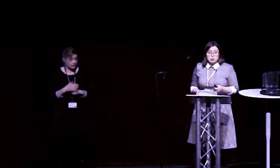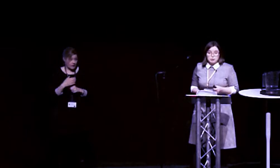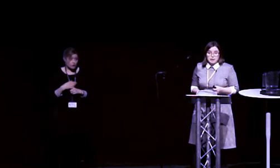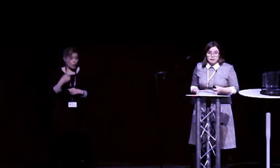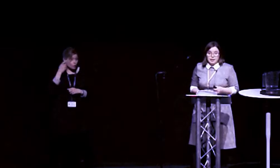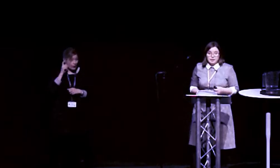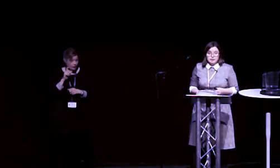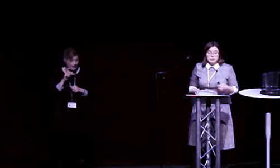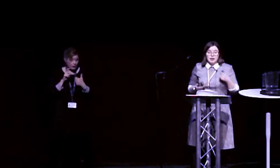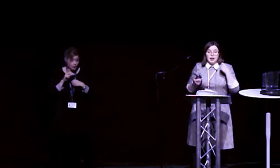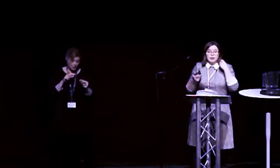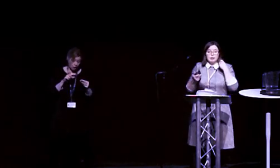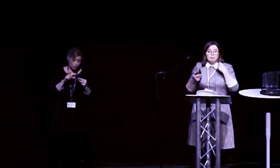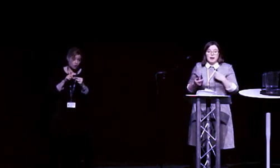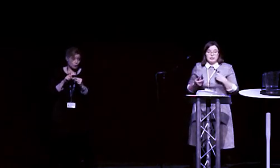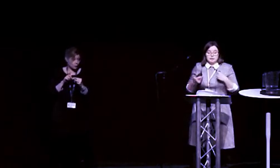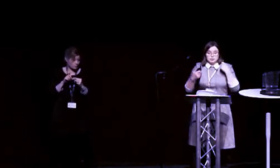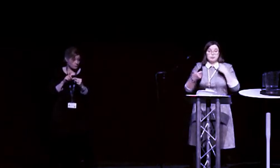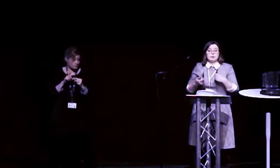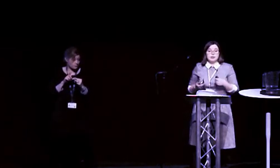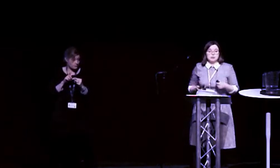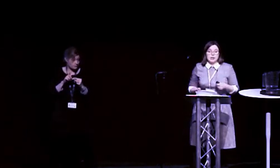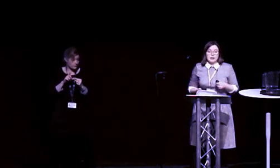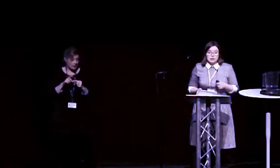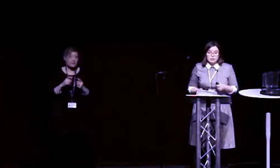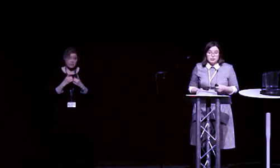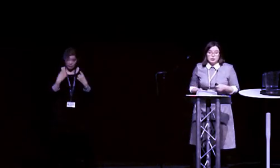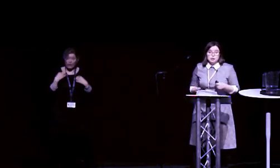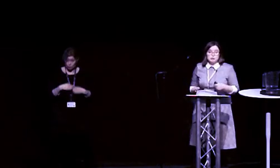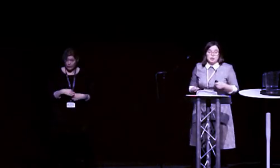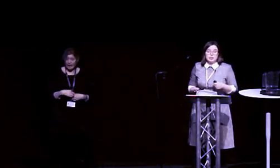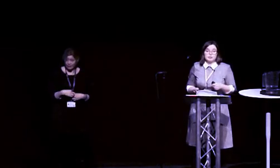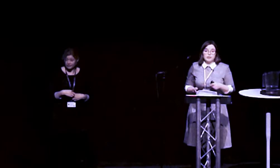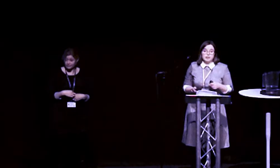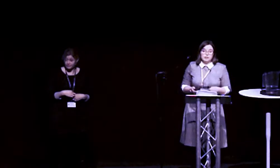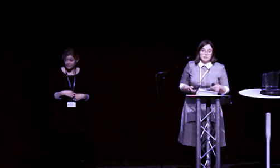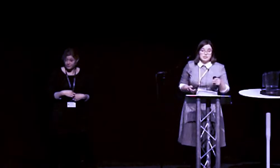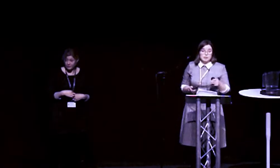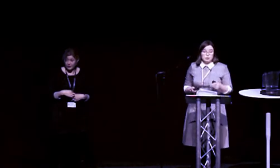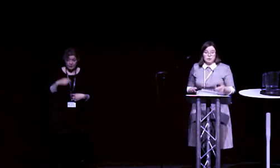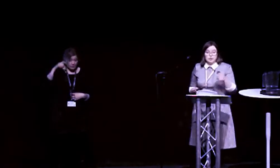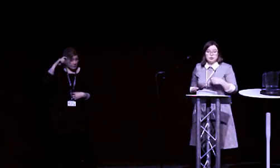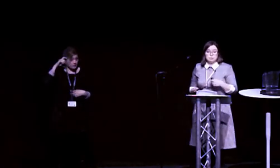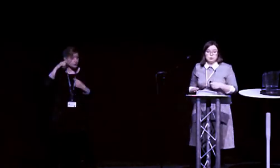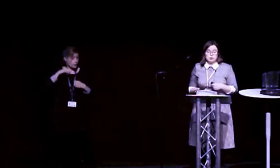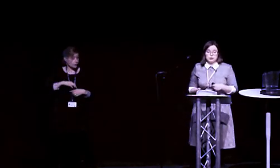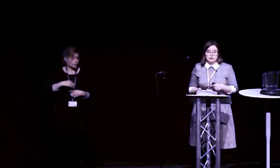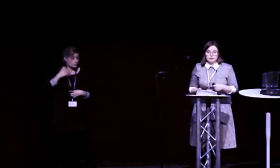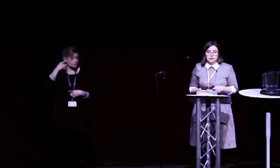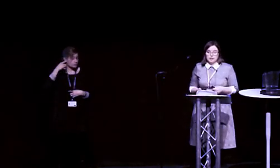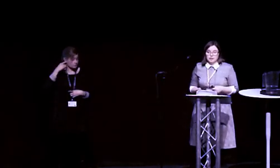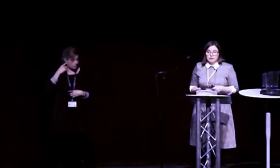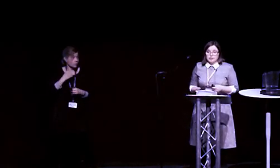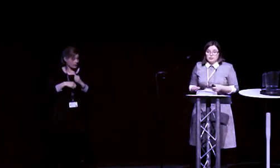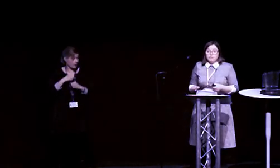on the bottom of the hearing aid, and then wear something around your neck to transfer the signal into Bluetooth.